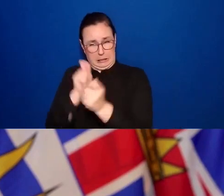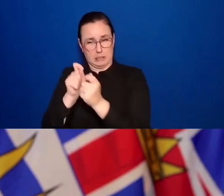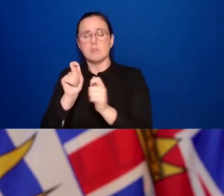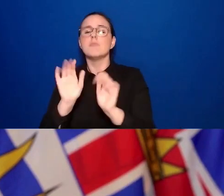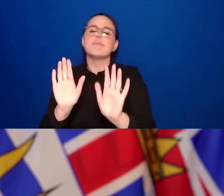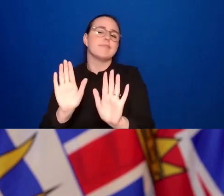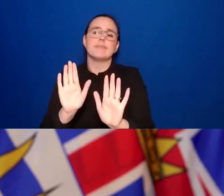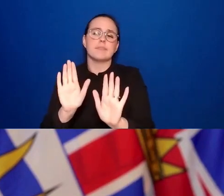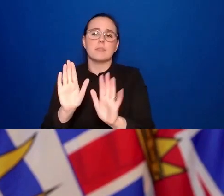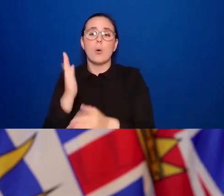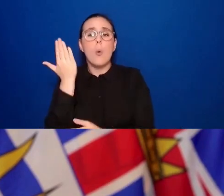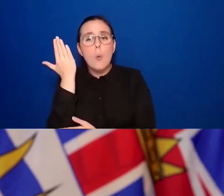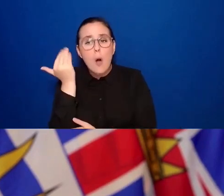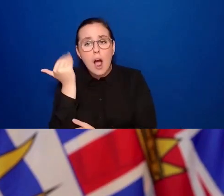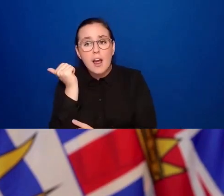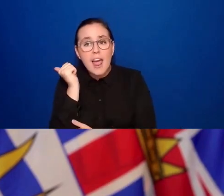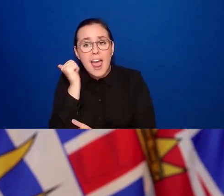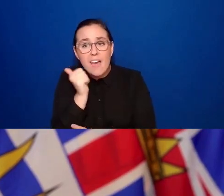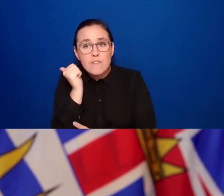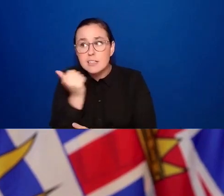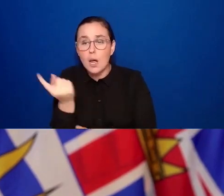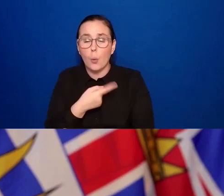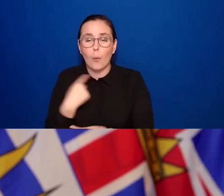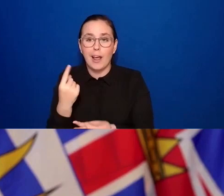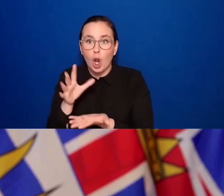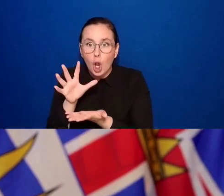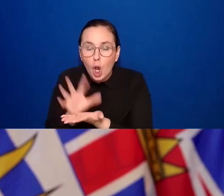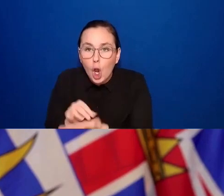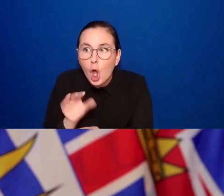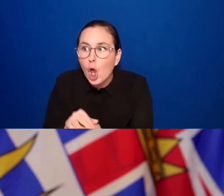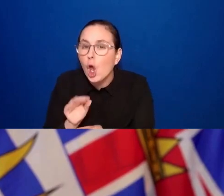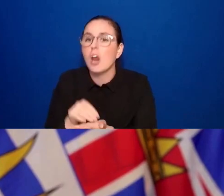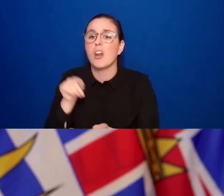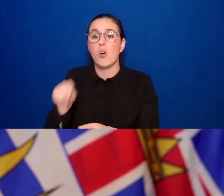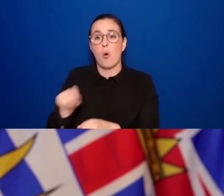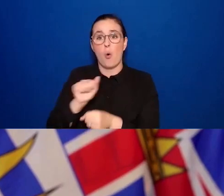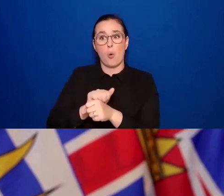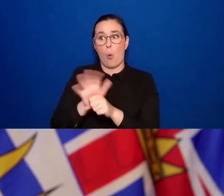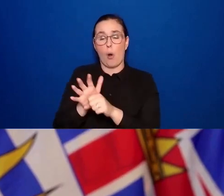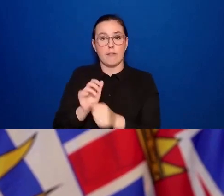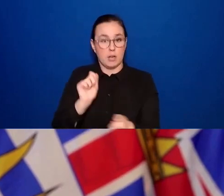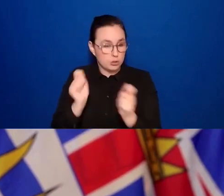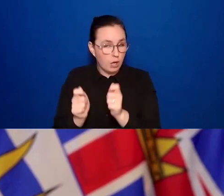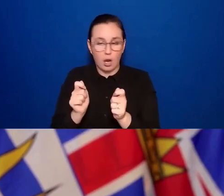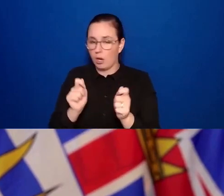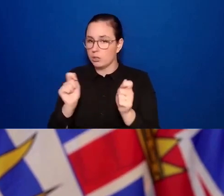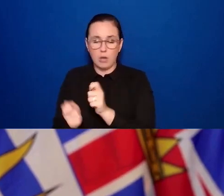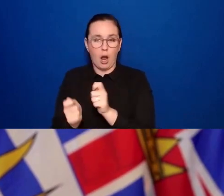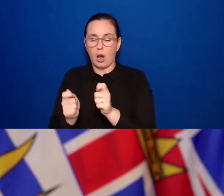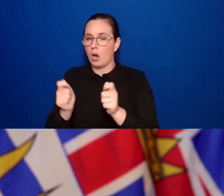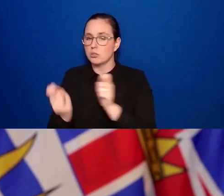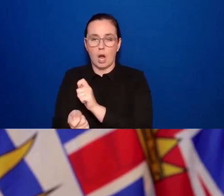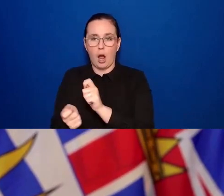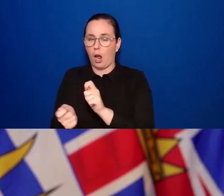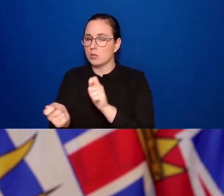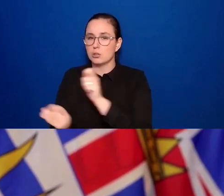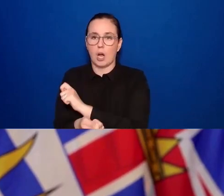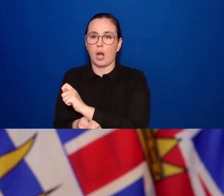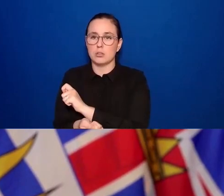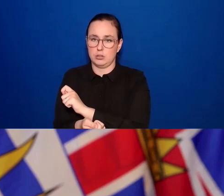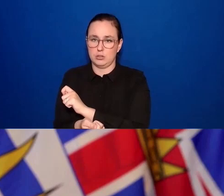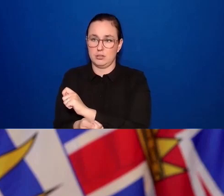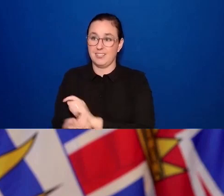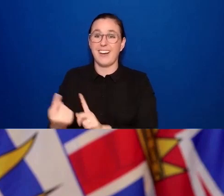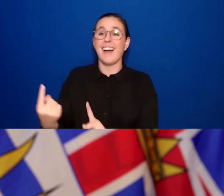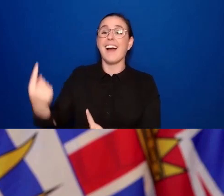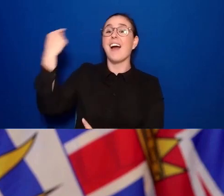we've learned more and the virus has changed some more from where we were in May and June when we looked at the data then. So it